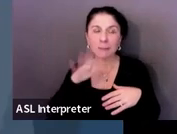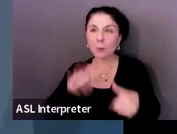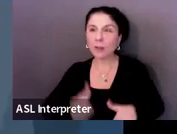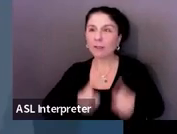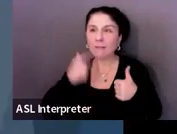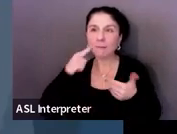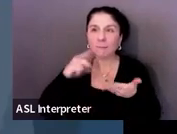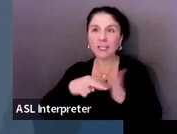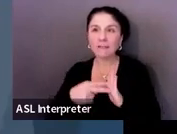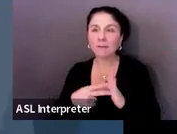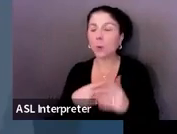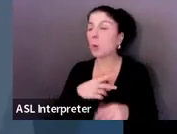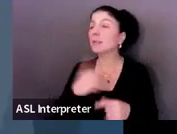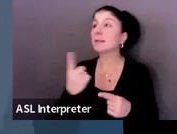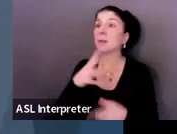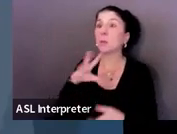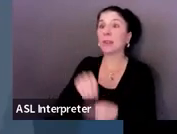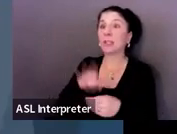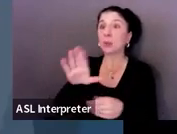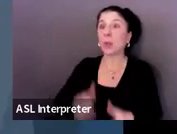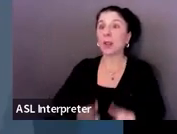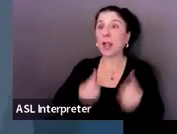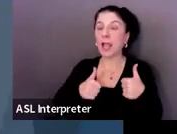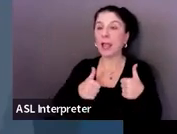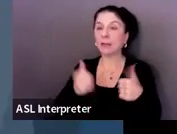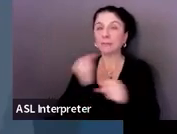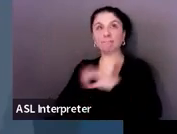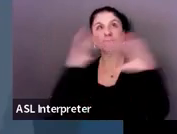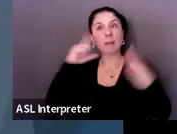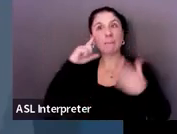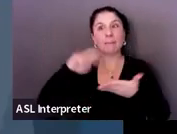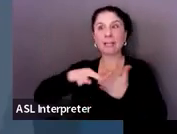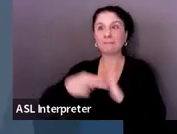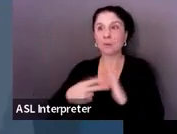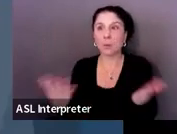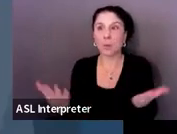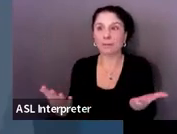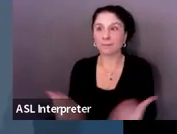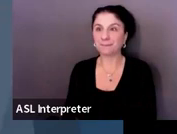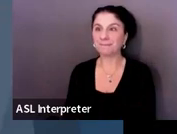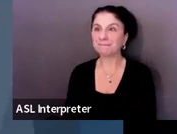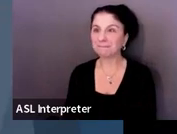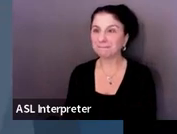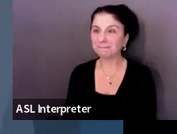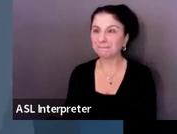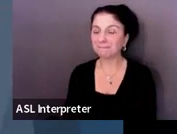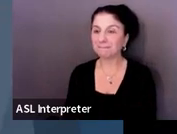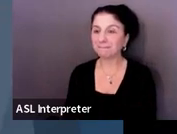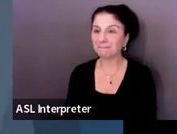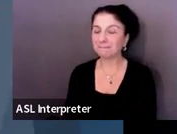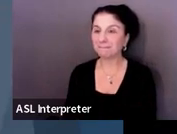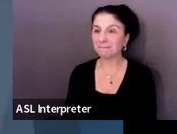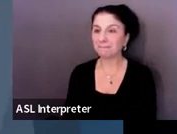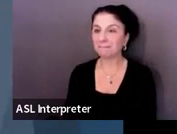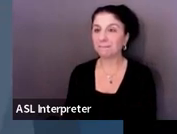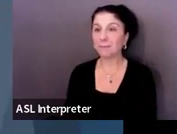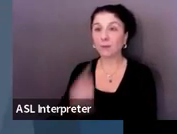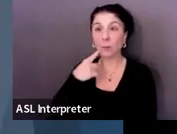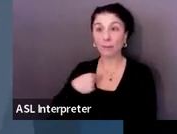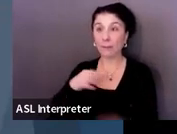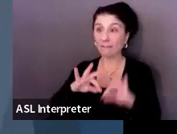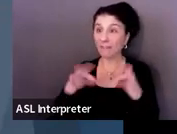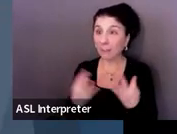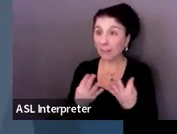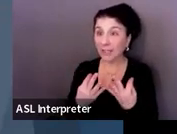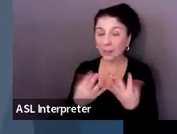different, like what in your life makes it meaningful? And I will just say that my family, obviously,